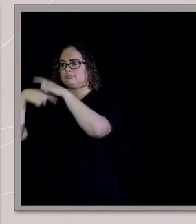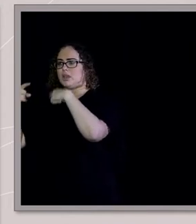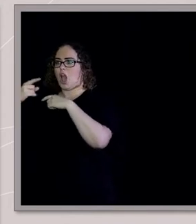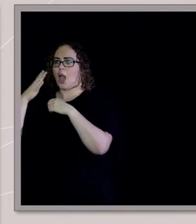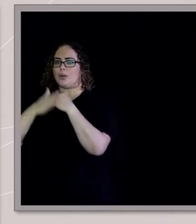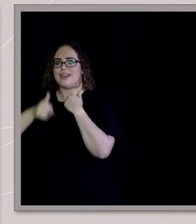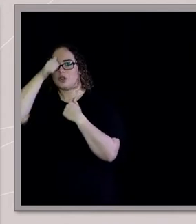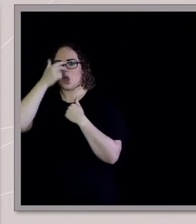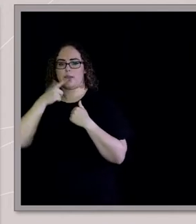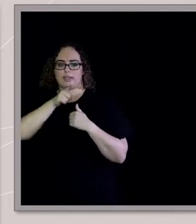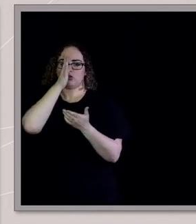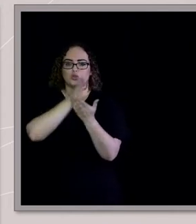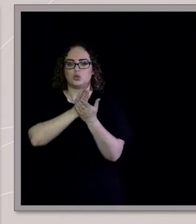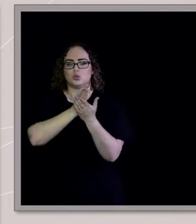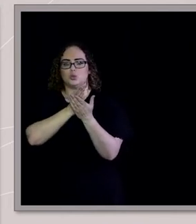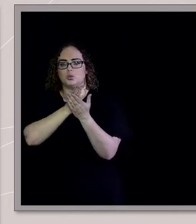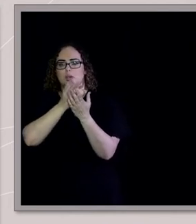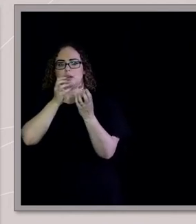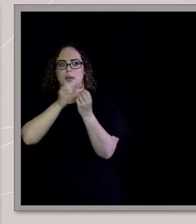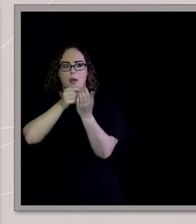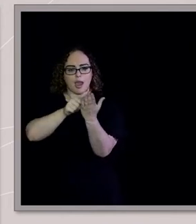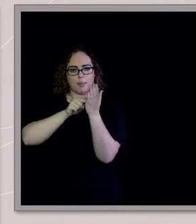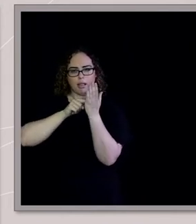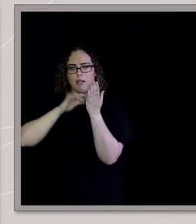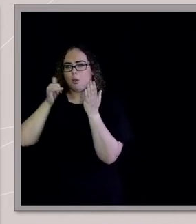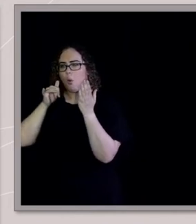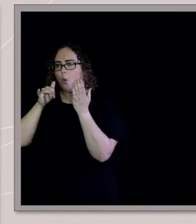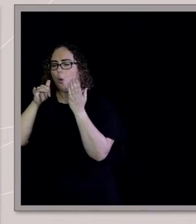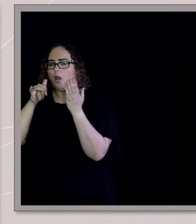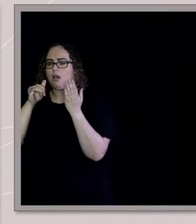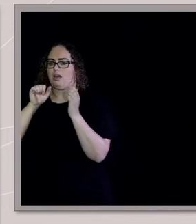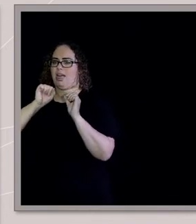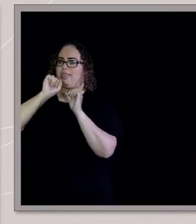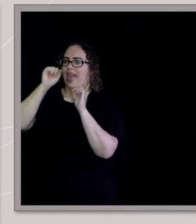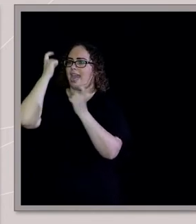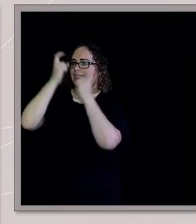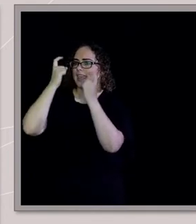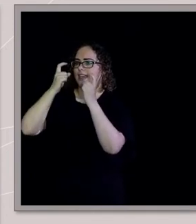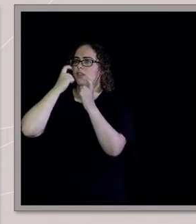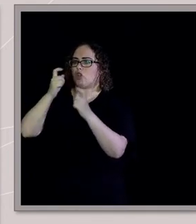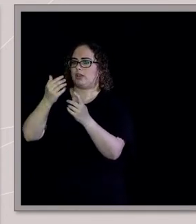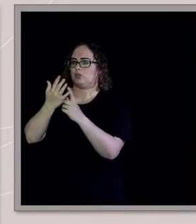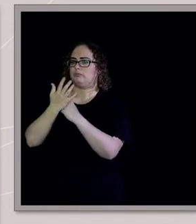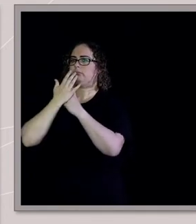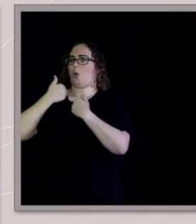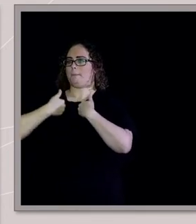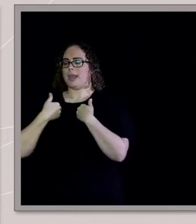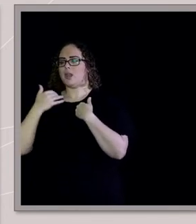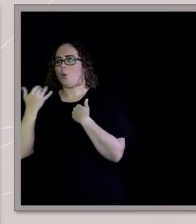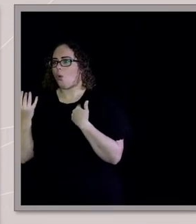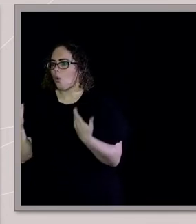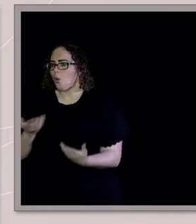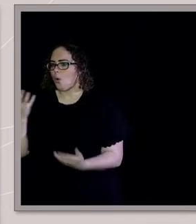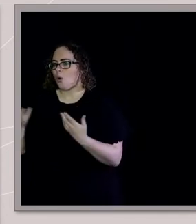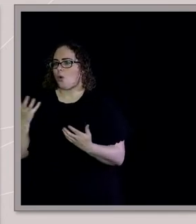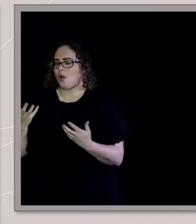about the way to push away your own thoughts and accept the Bible, but really what you were accepting was